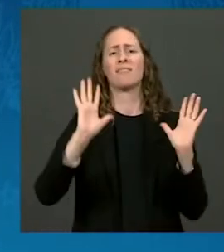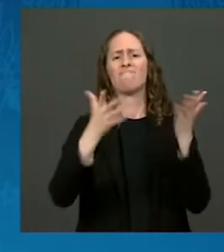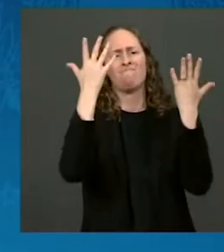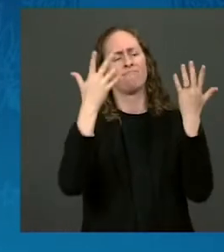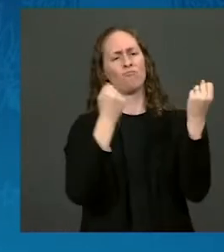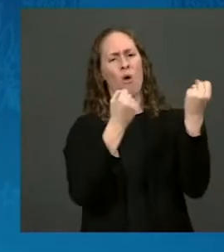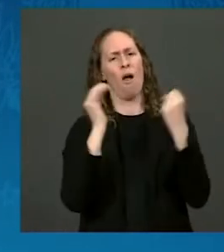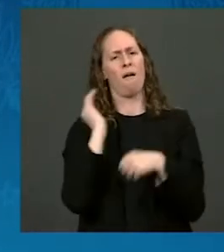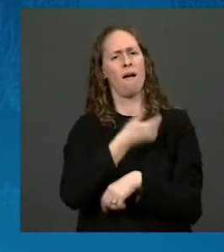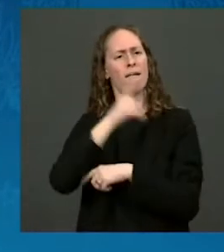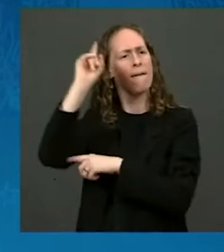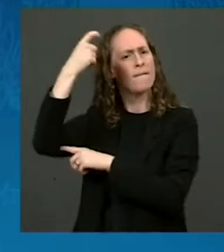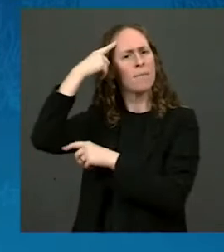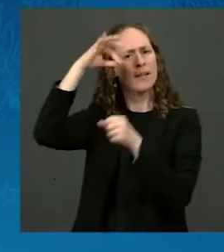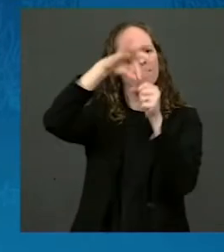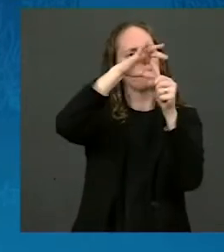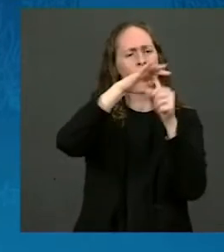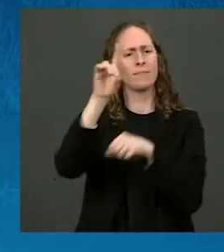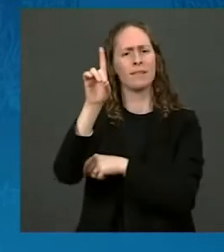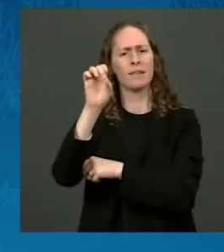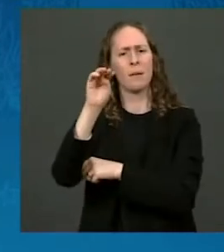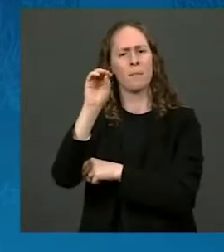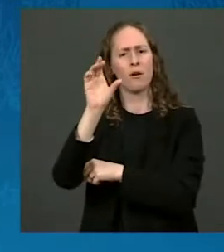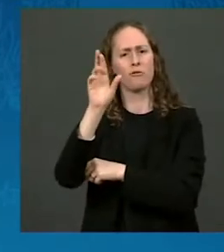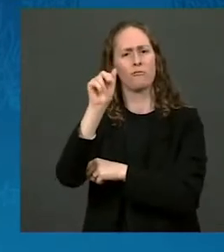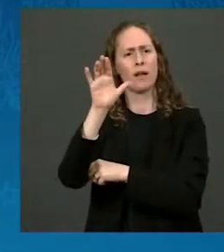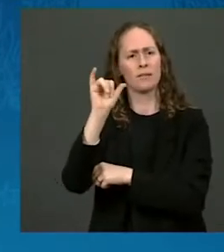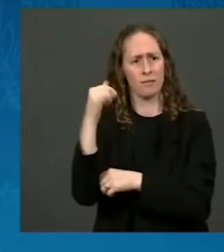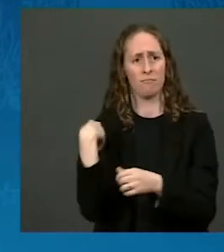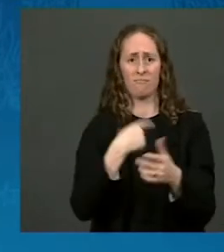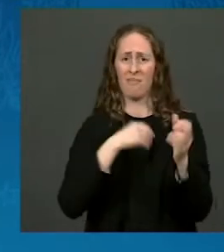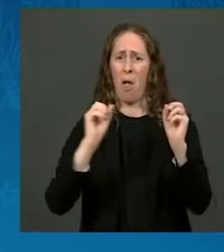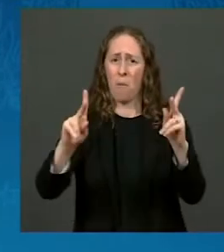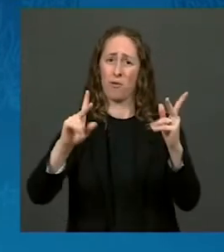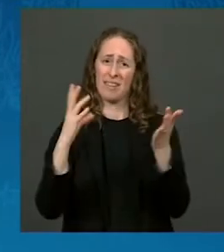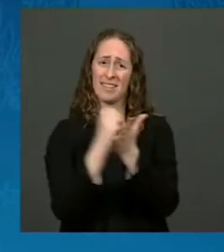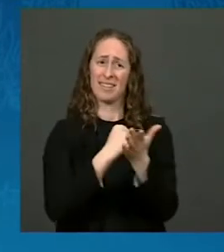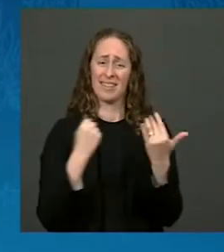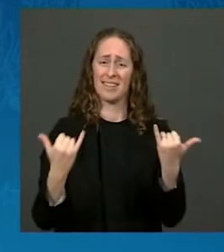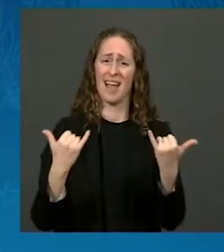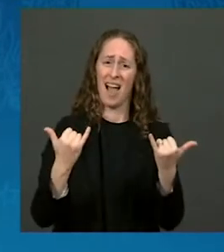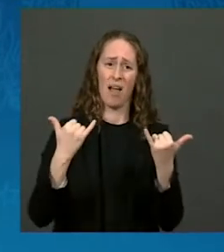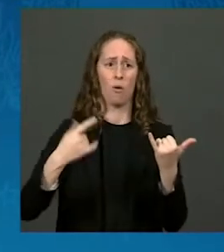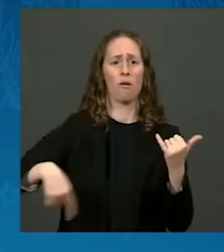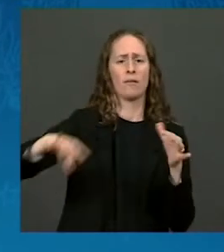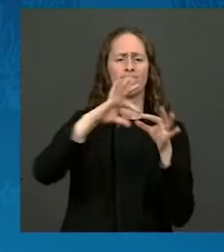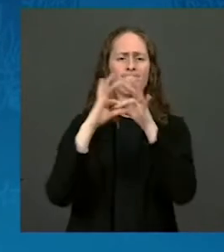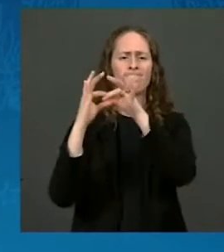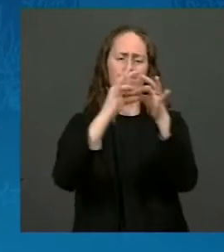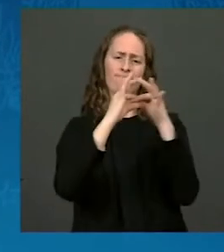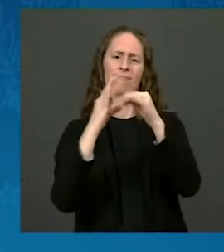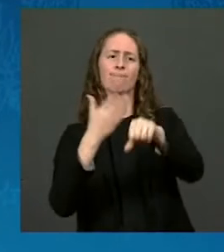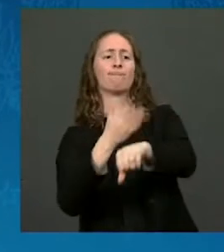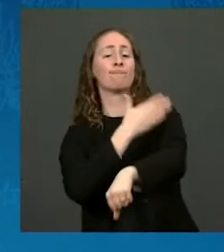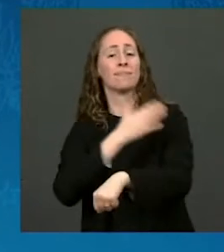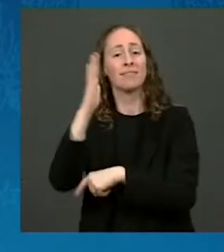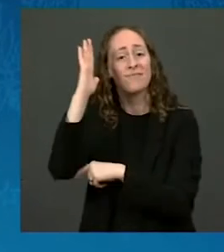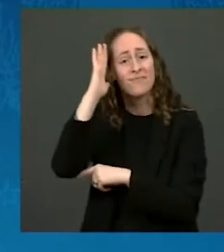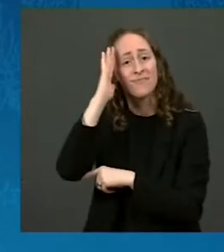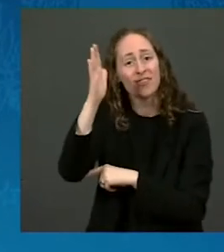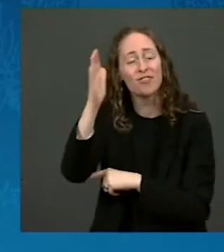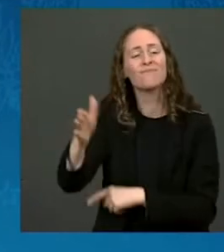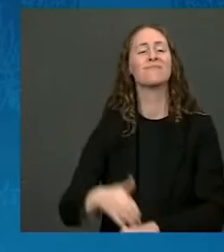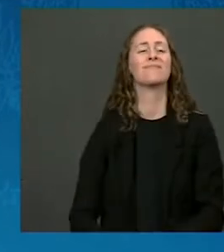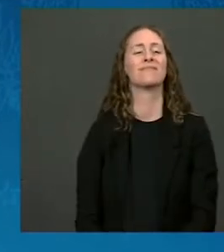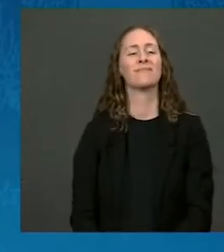have the opportunity to build a better future together. At this very minute, our administration